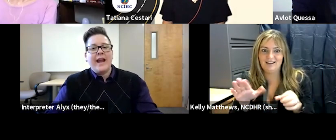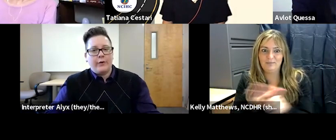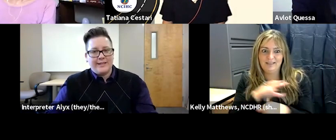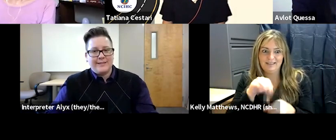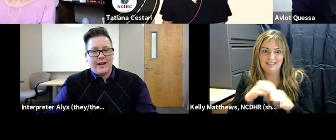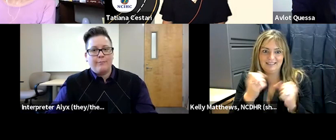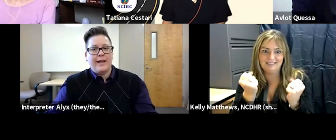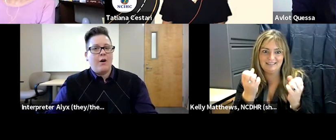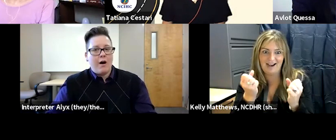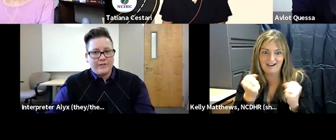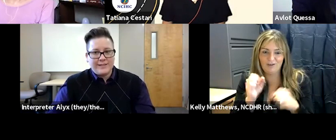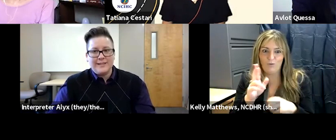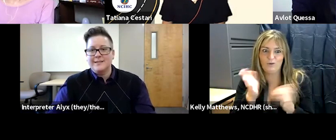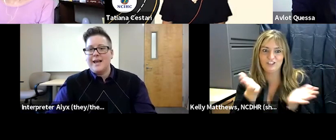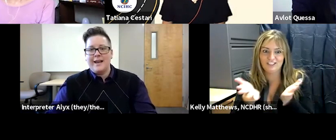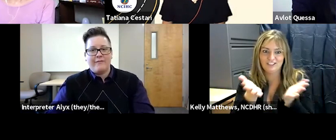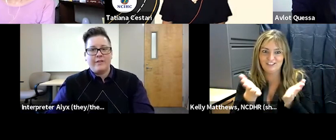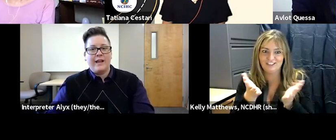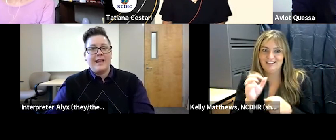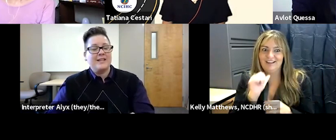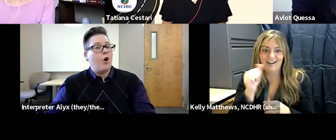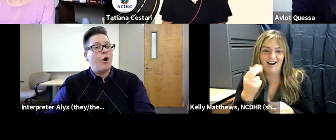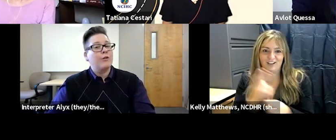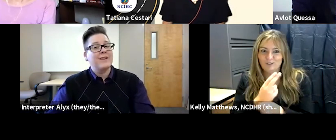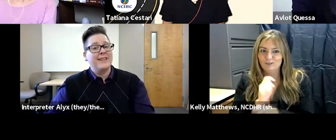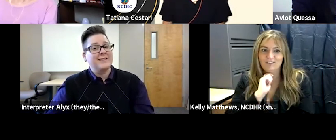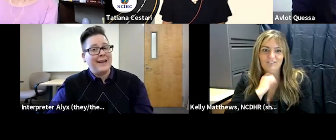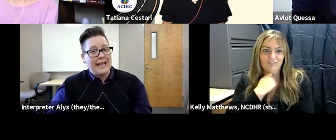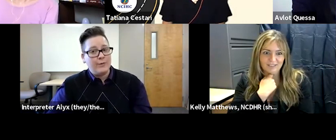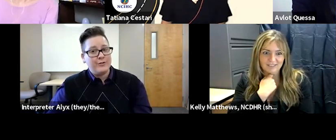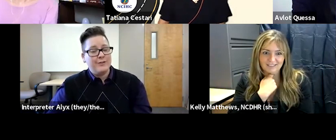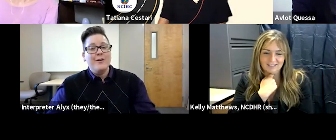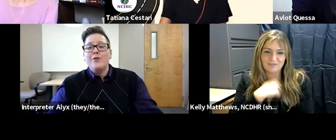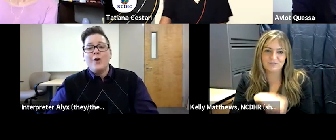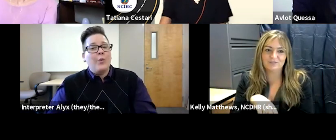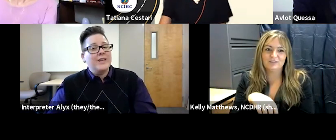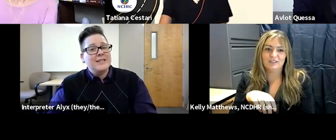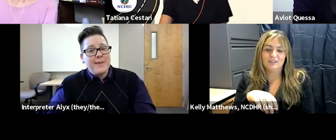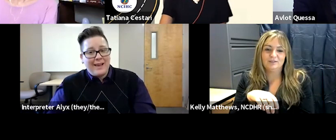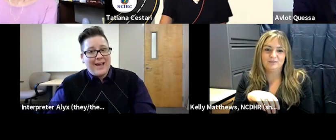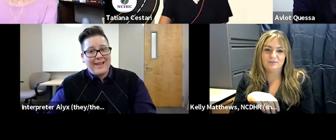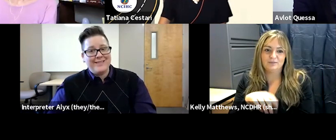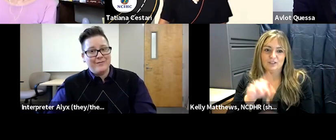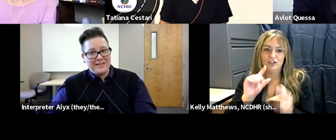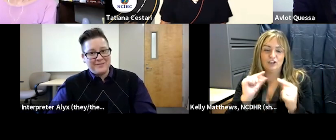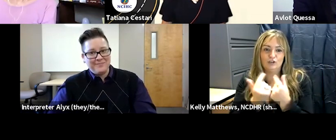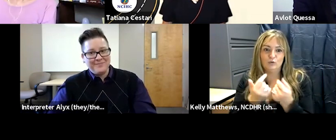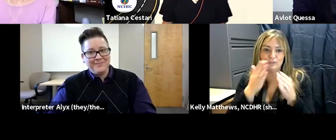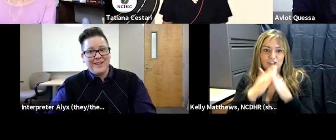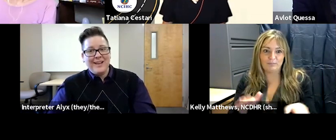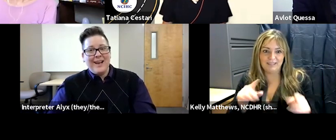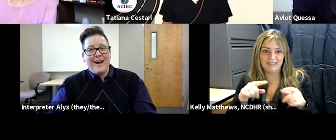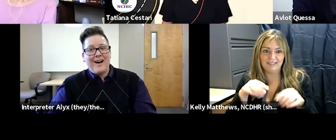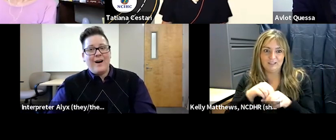we have lots of different areas set up like offices and everything it's all done in sign language no one is speaking at this event